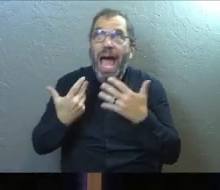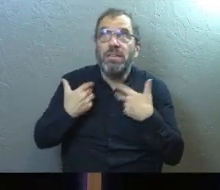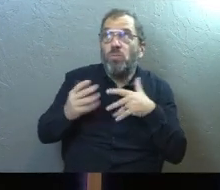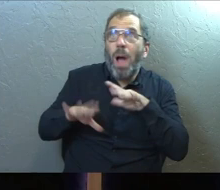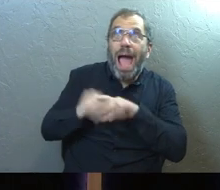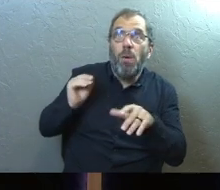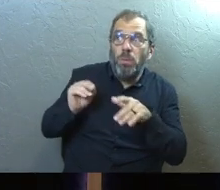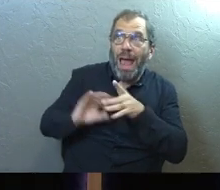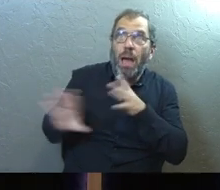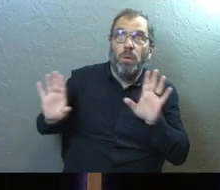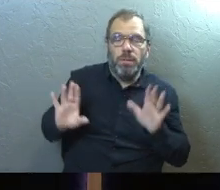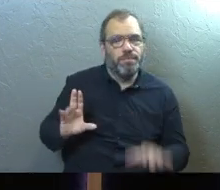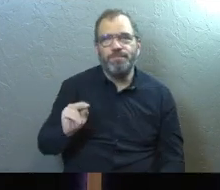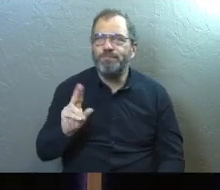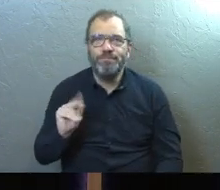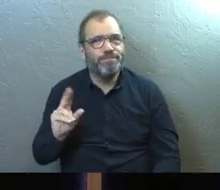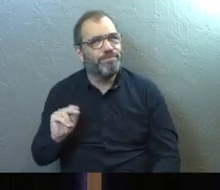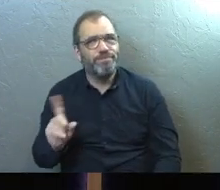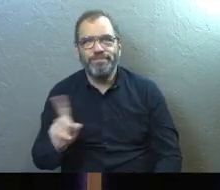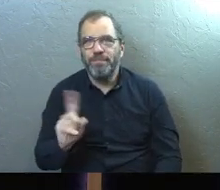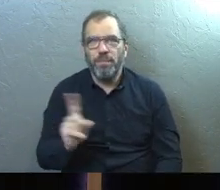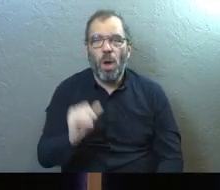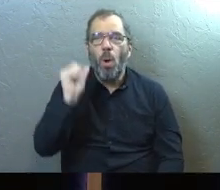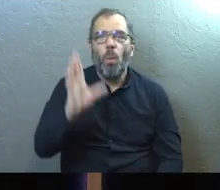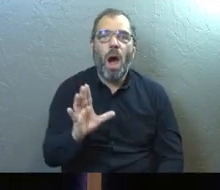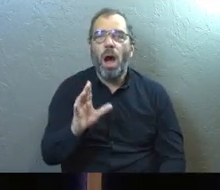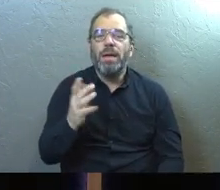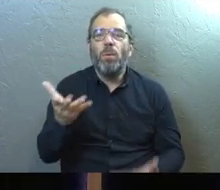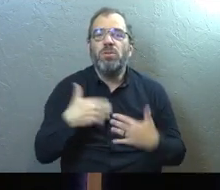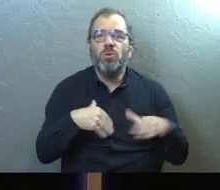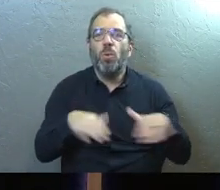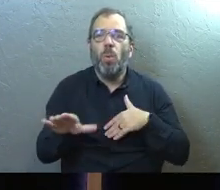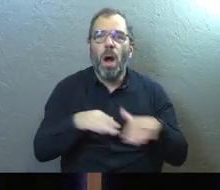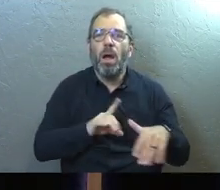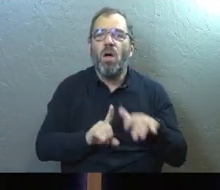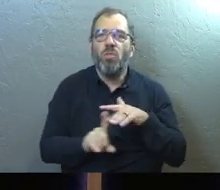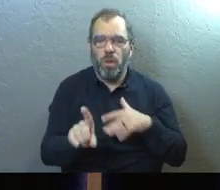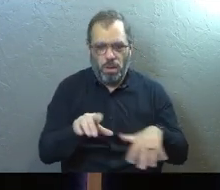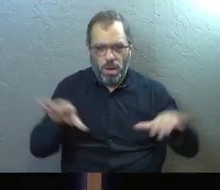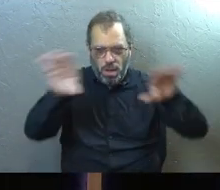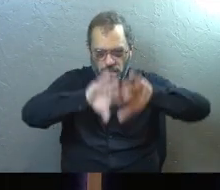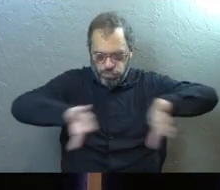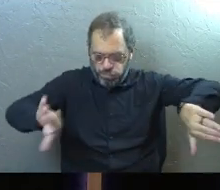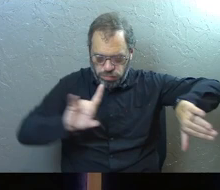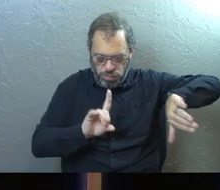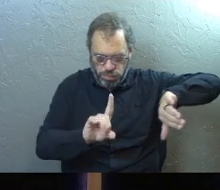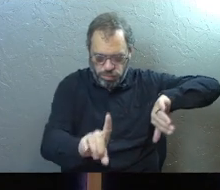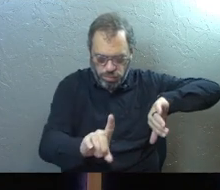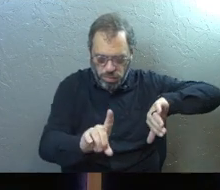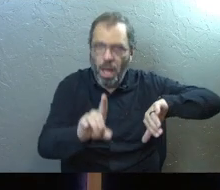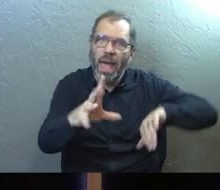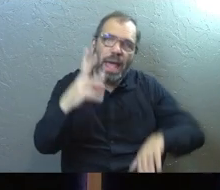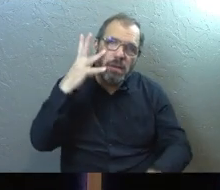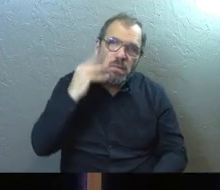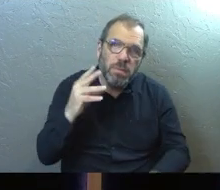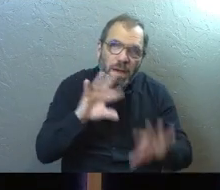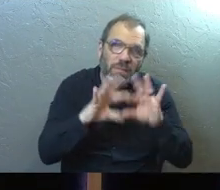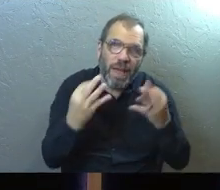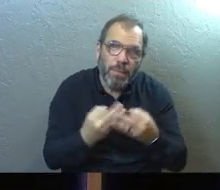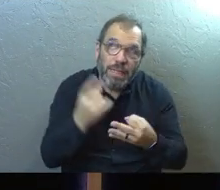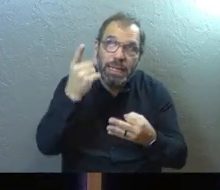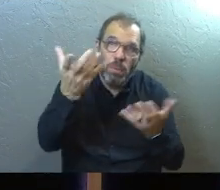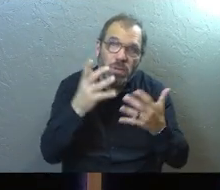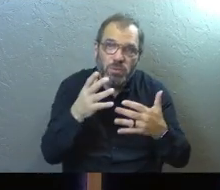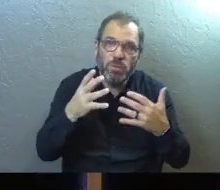out. No, God wants you to walk through. What's your family facing? What are you facing? God wants you to walk